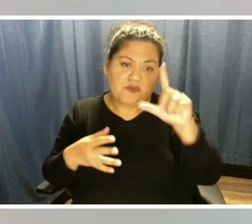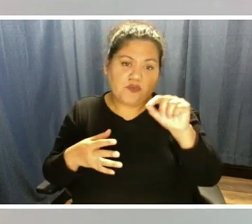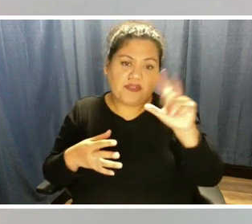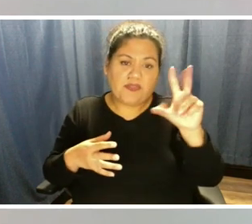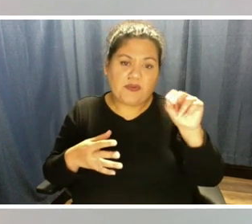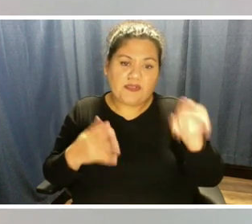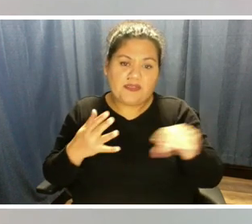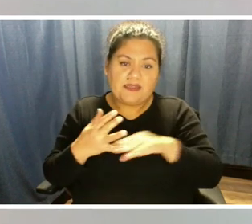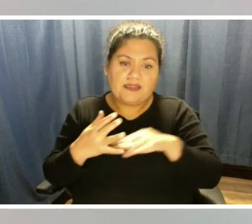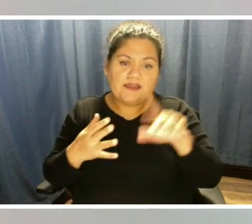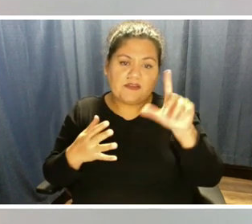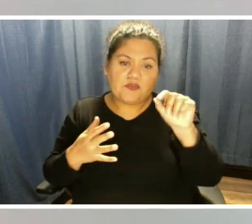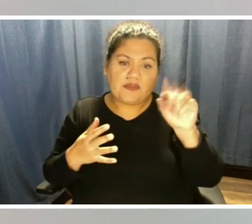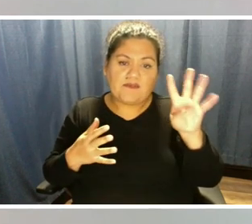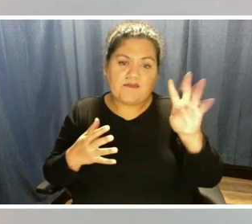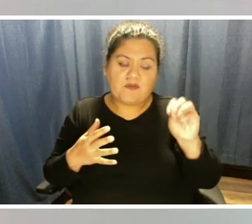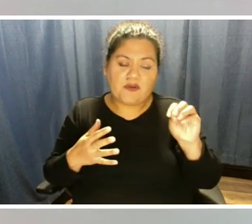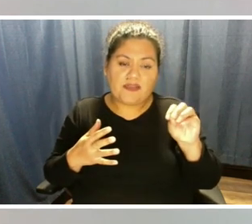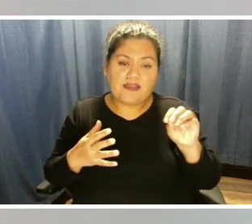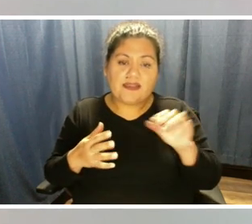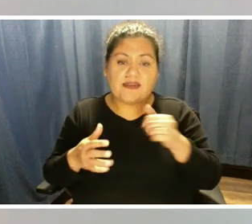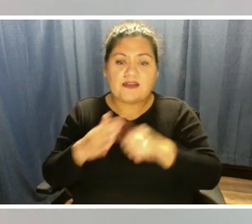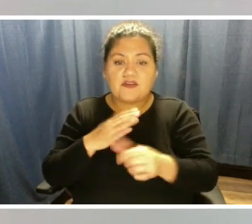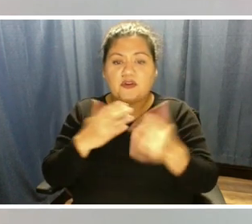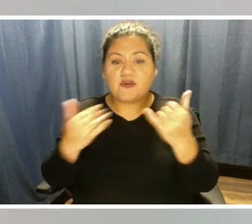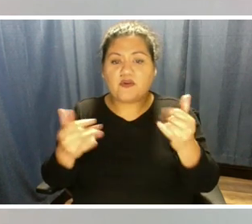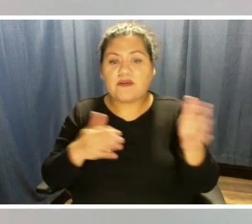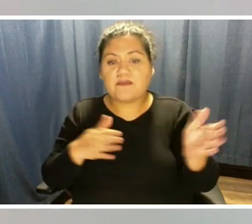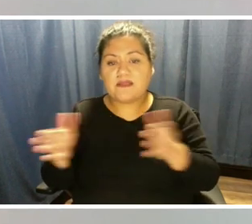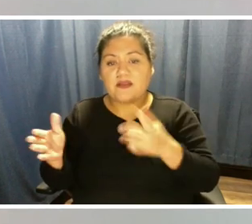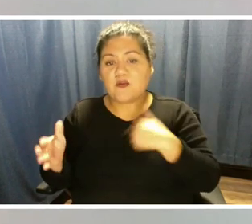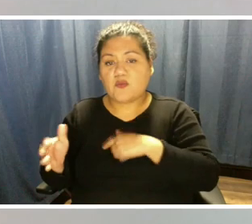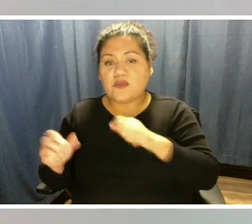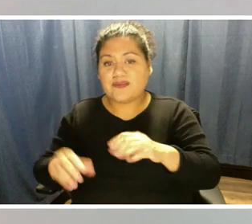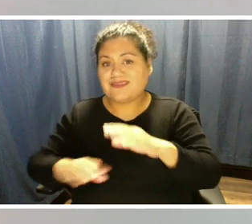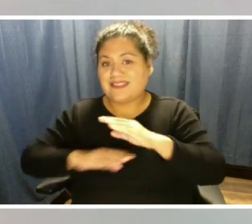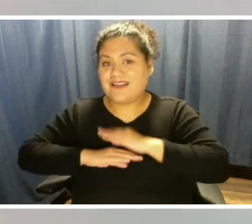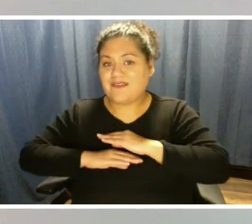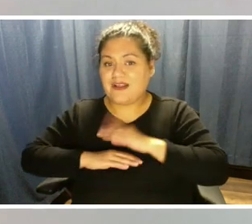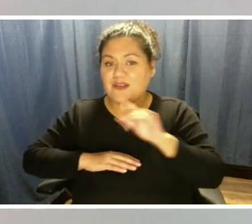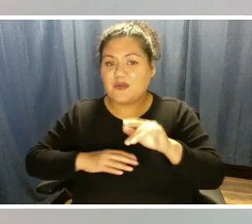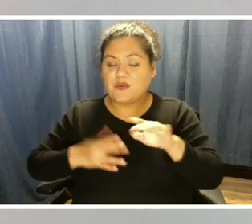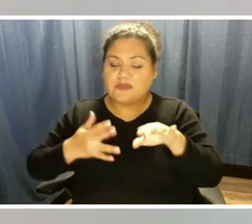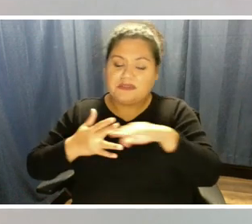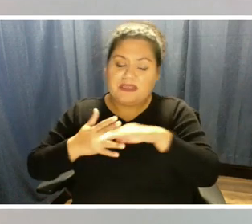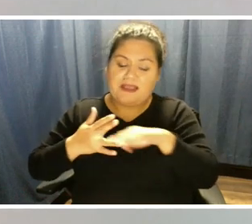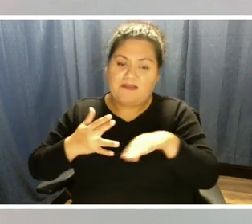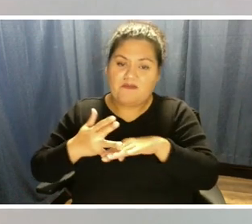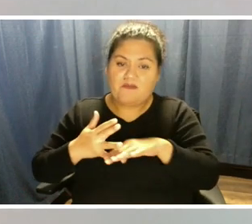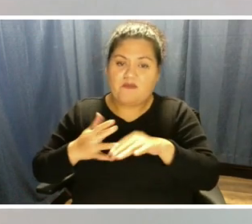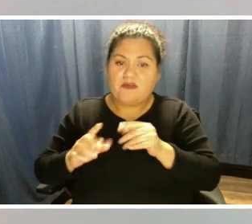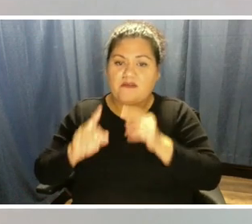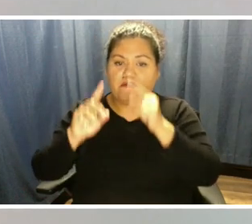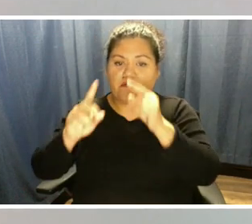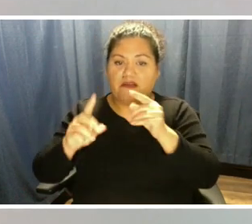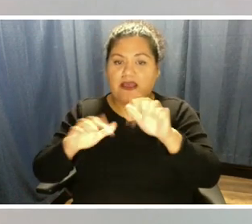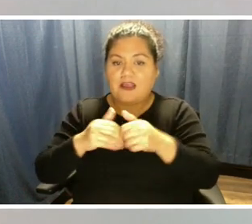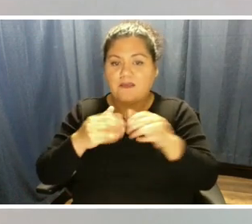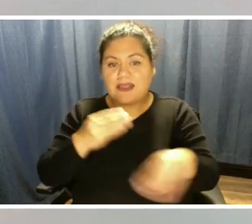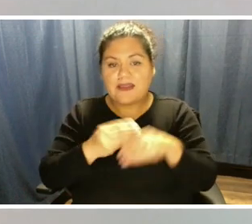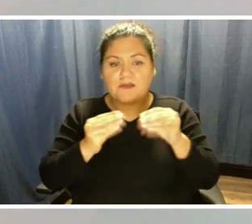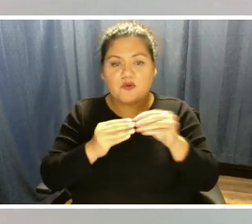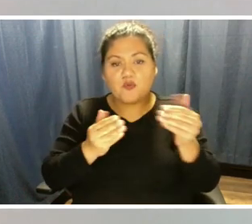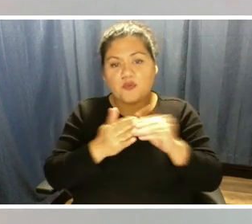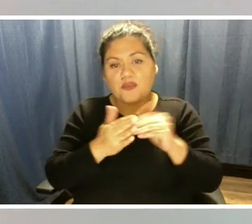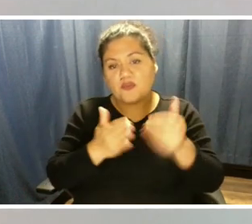2040. And under our current plan, we could meet those interim targets by adding more renewables and shutting